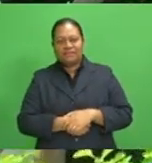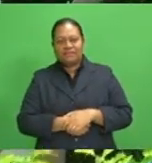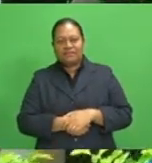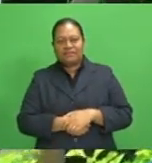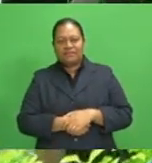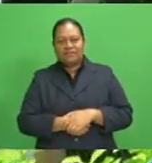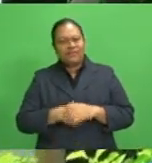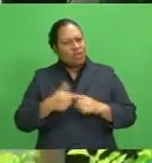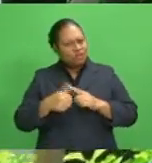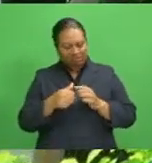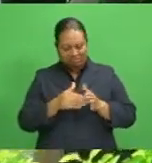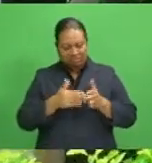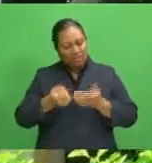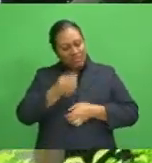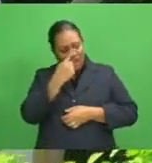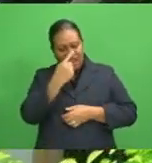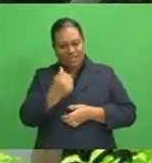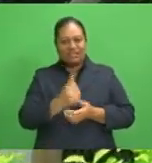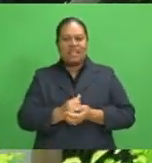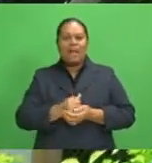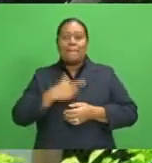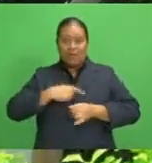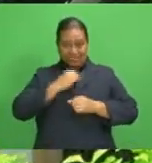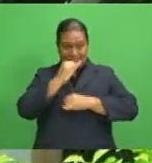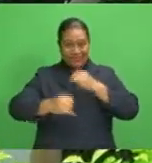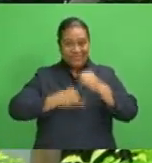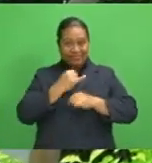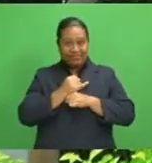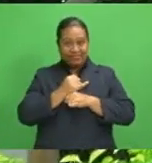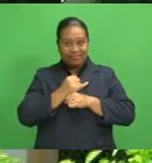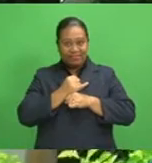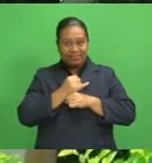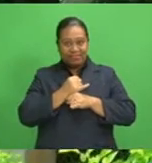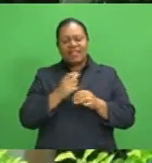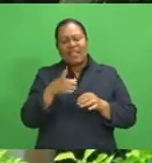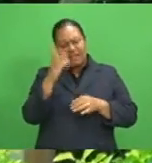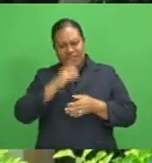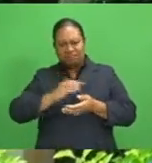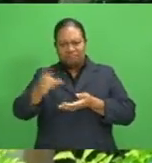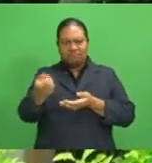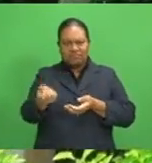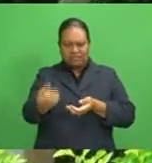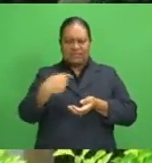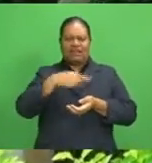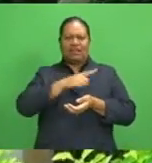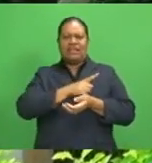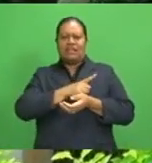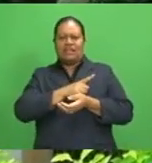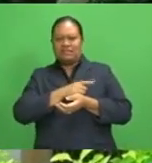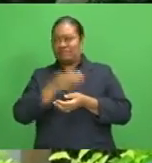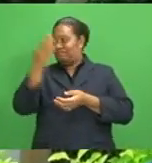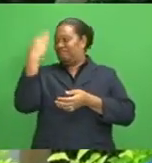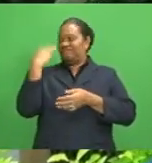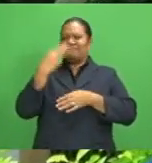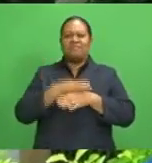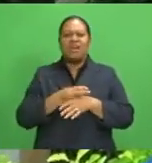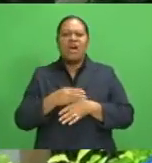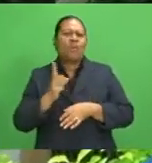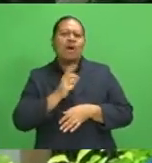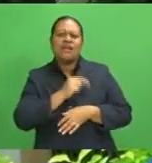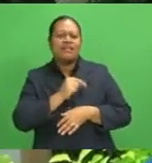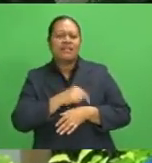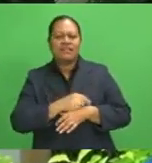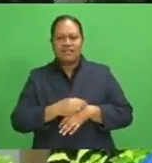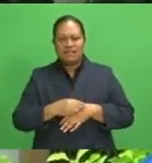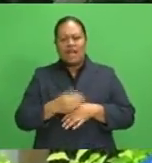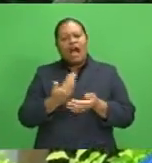were also very lucky that our international body, the International Cricket Council, had sent us a month ago what cricket would look